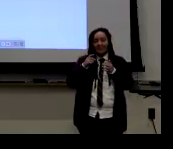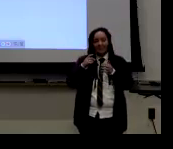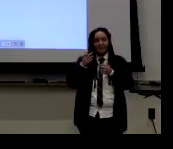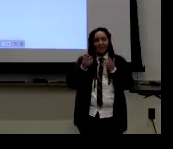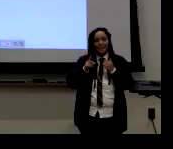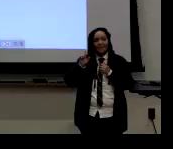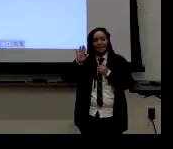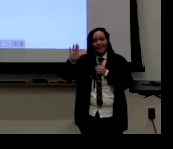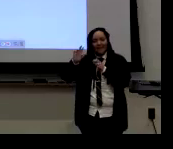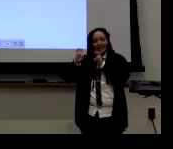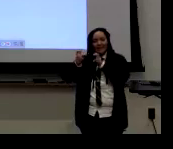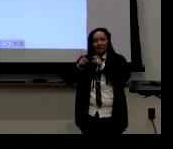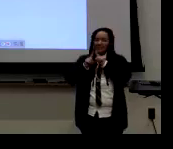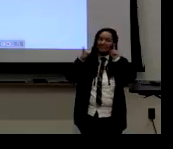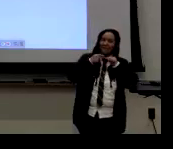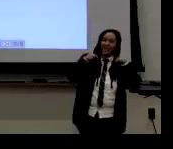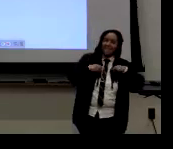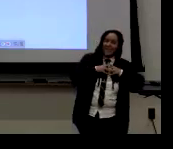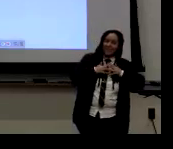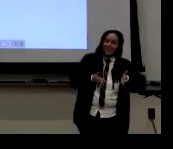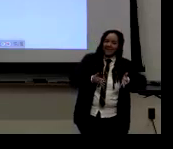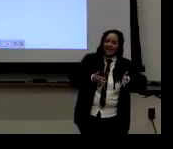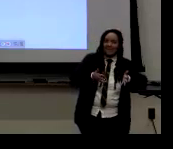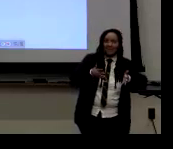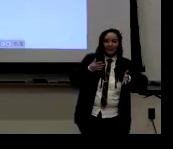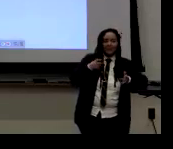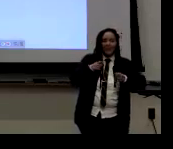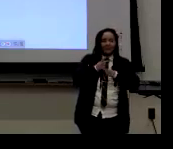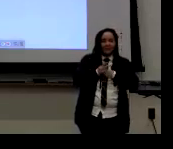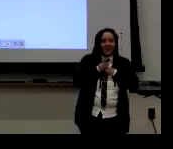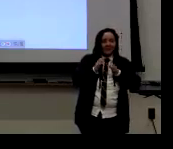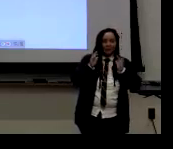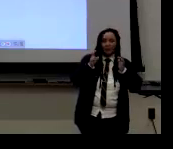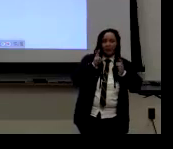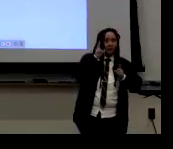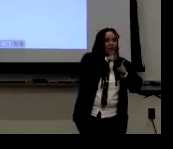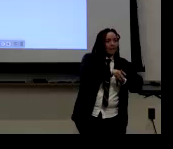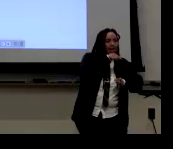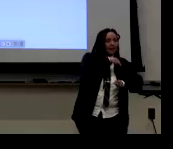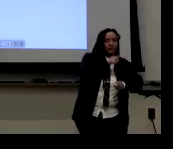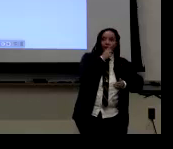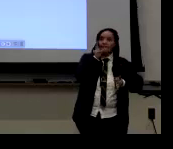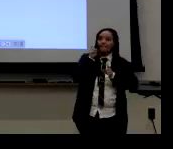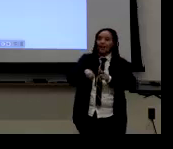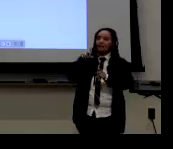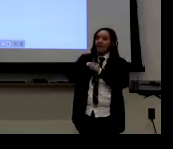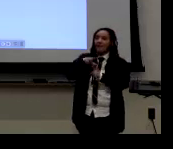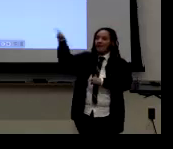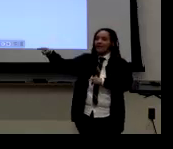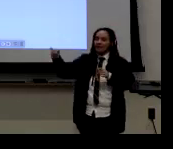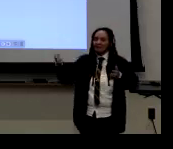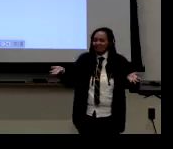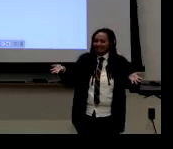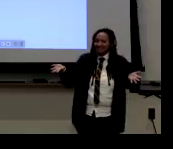you know, internationally, their issues are different from America. So we have to be careful not